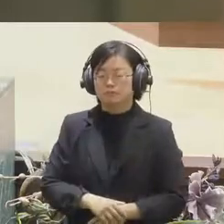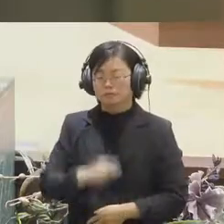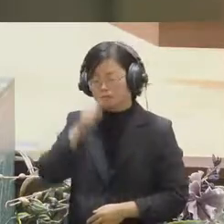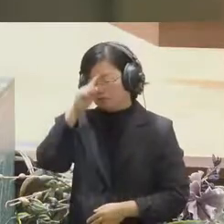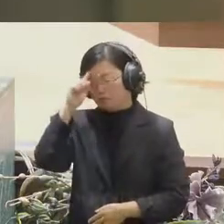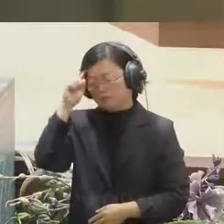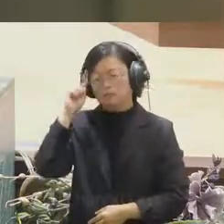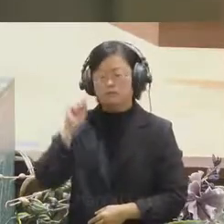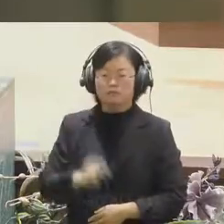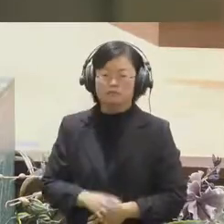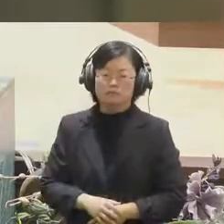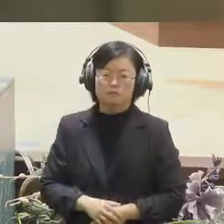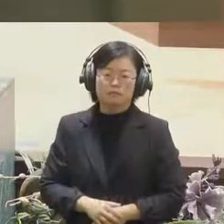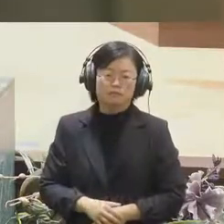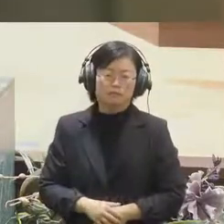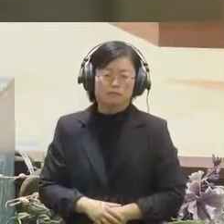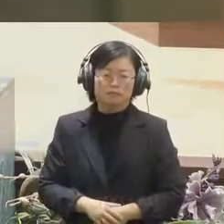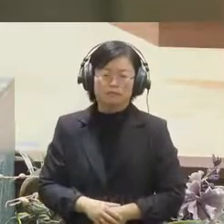dashboard.